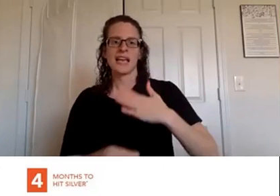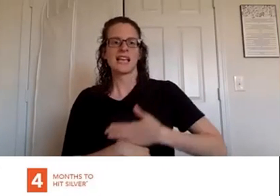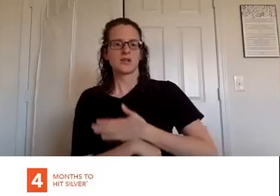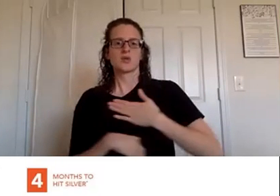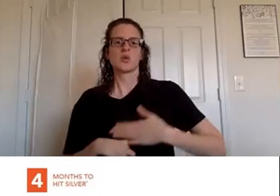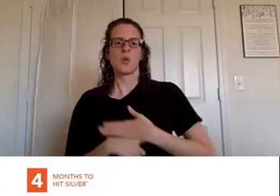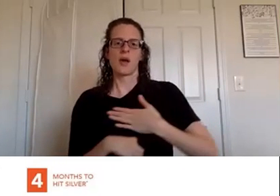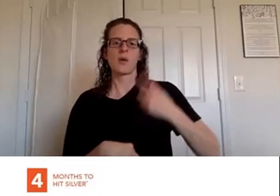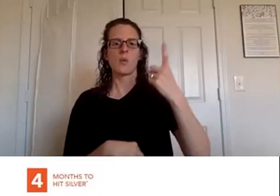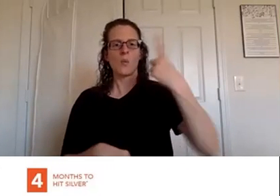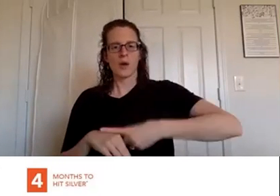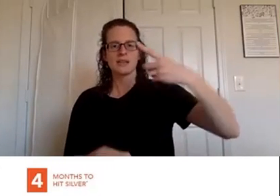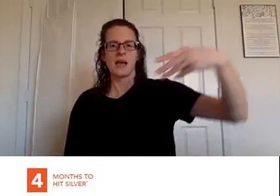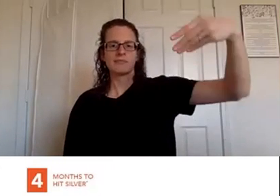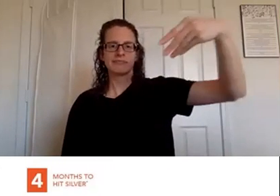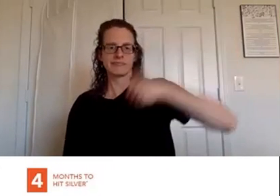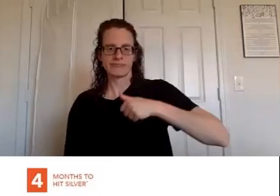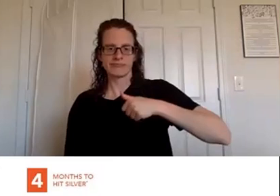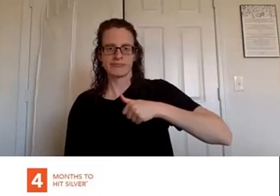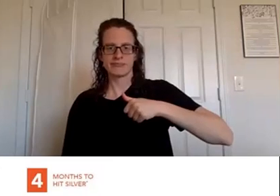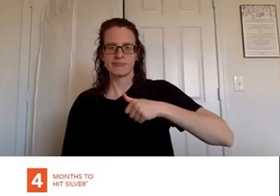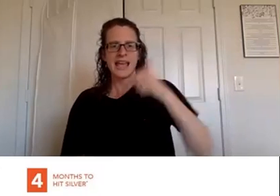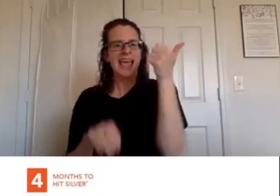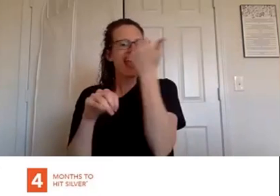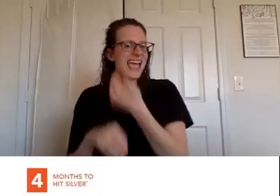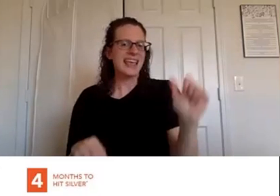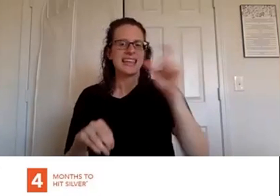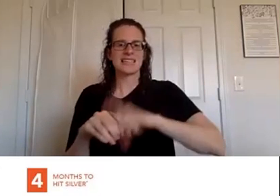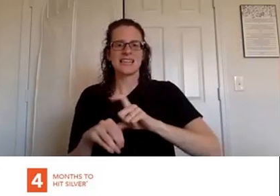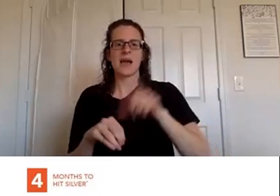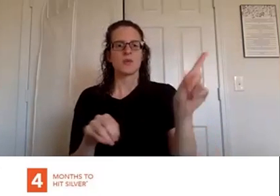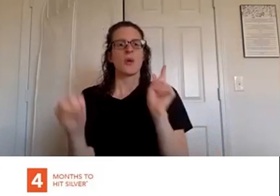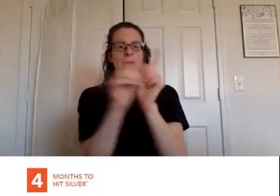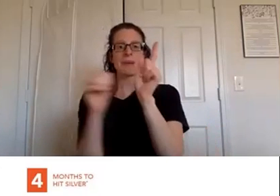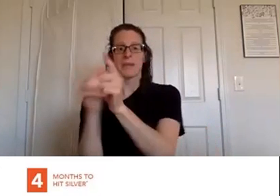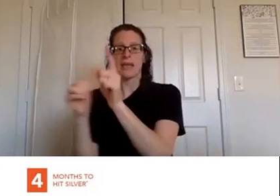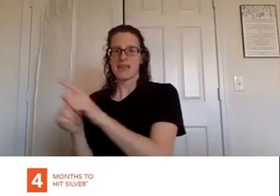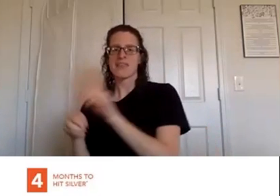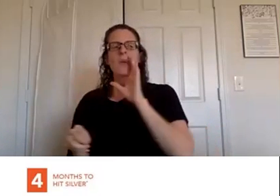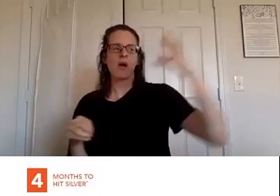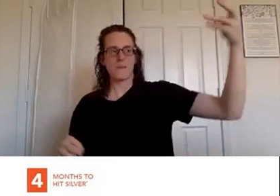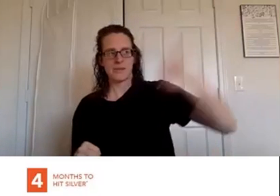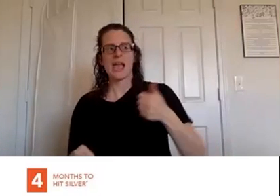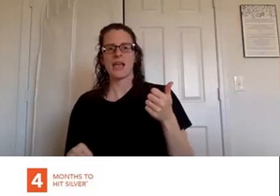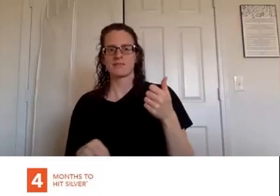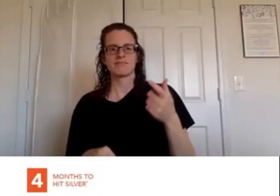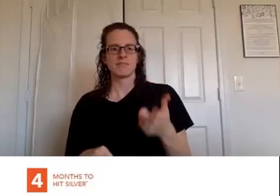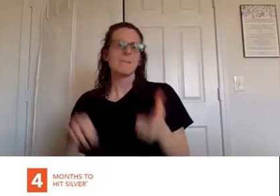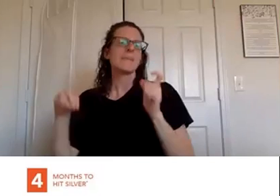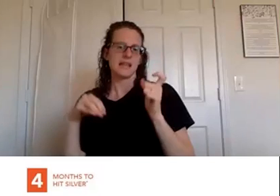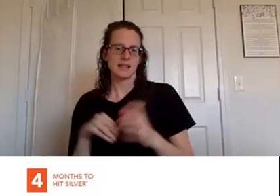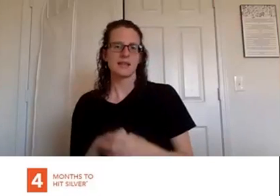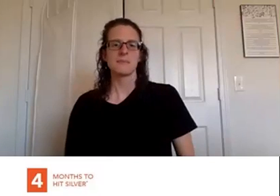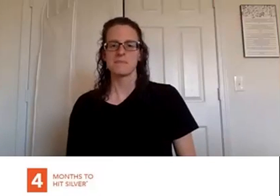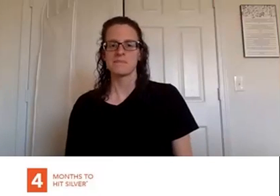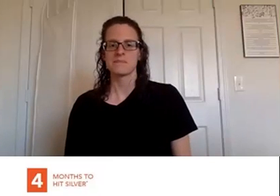cash payout anytime that you meet those time leg and ogv requirements of any of those